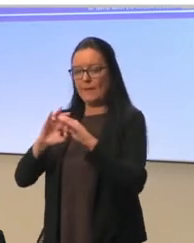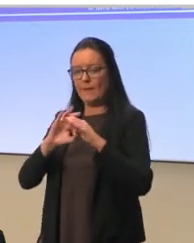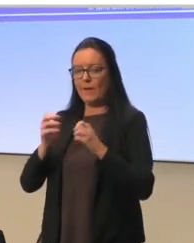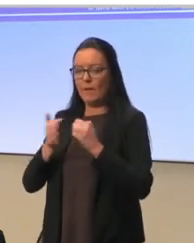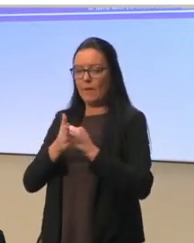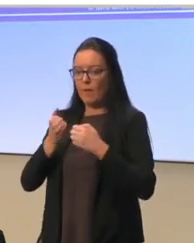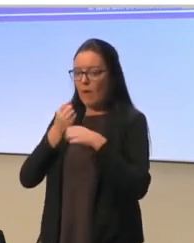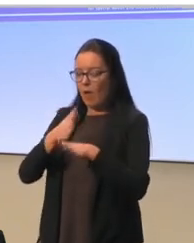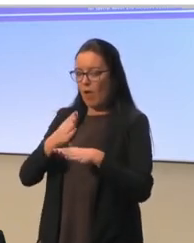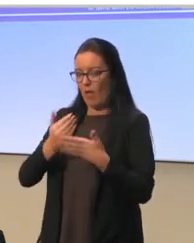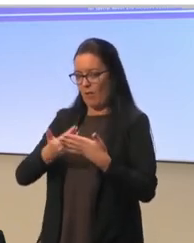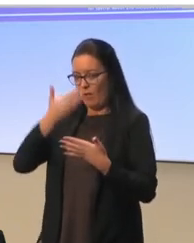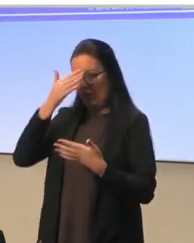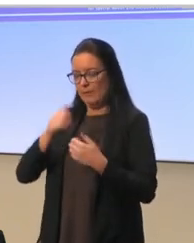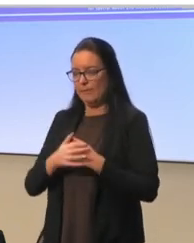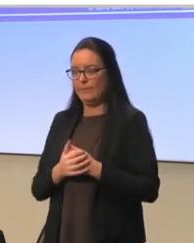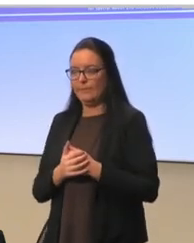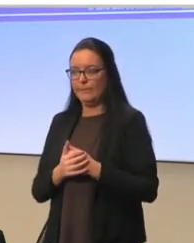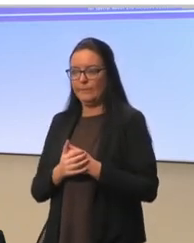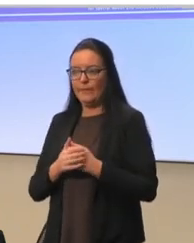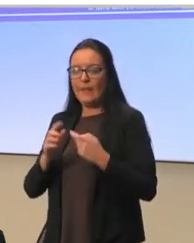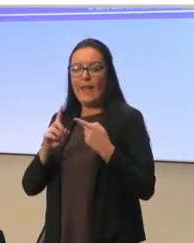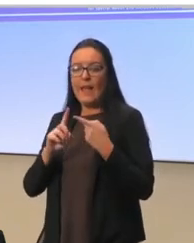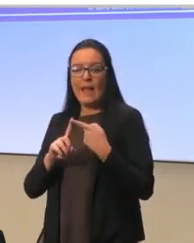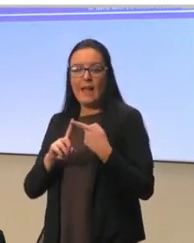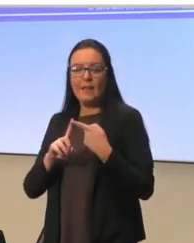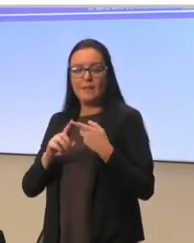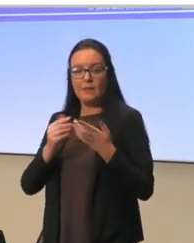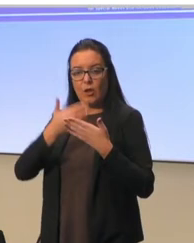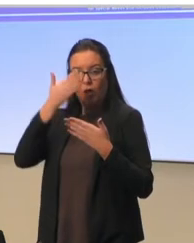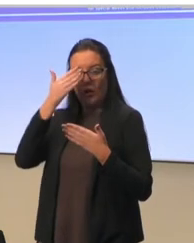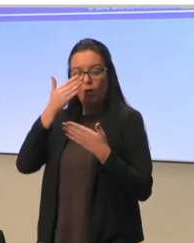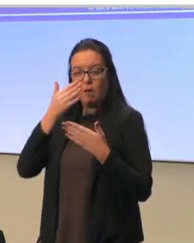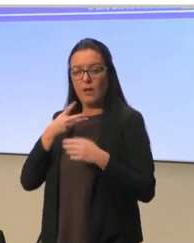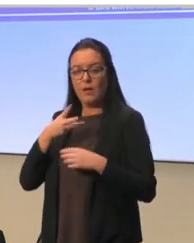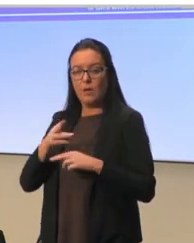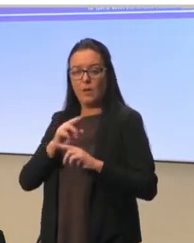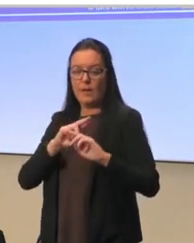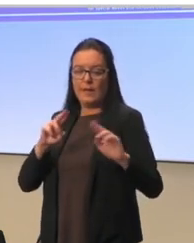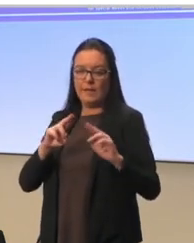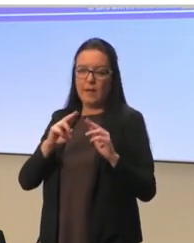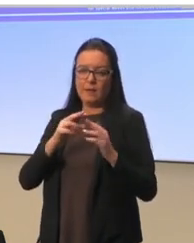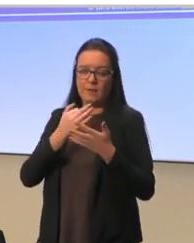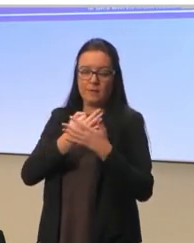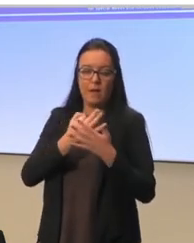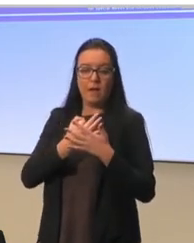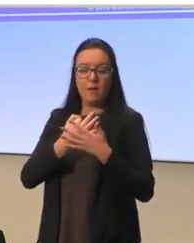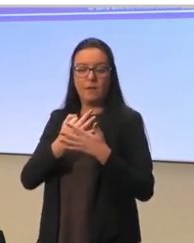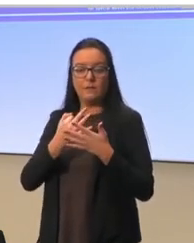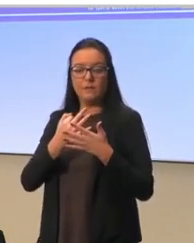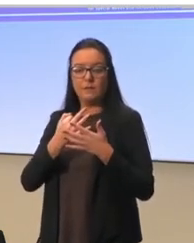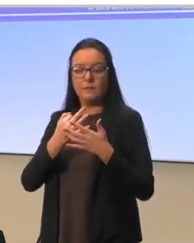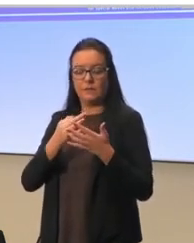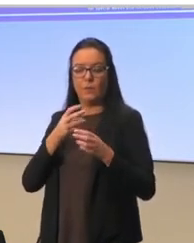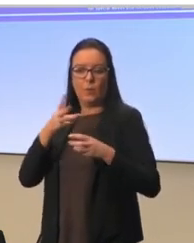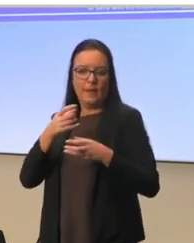Sorry. Yeah. And that learning is unlikely to take place unless social and emotional needs are met in a safe school climate. And we